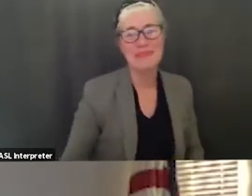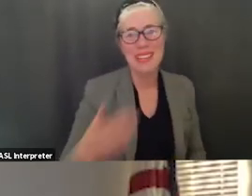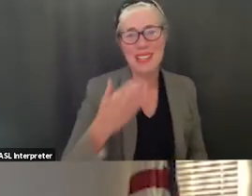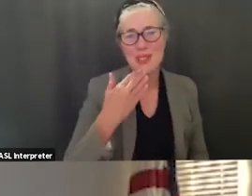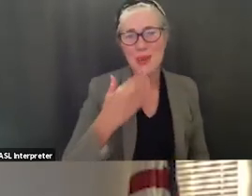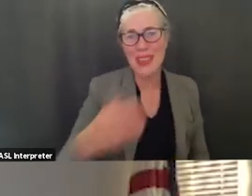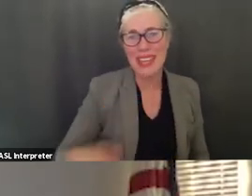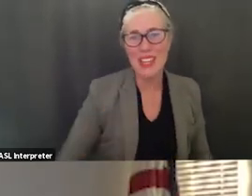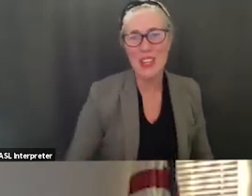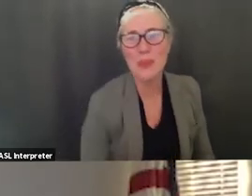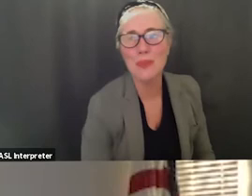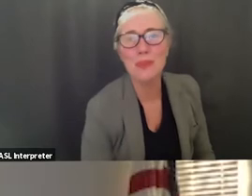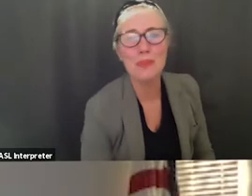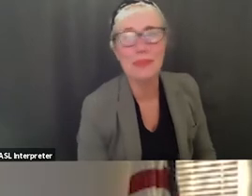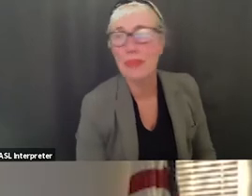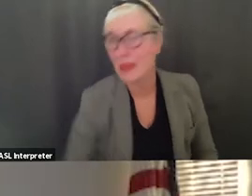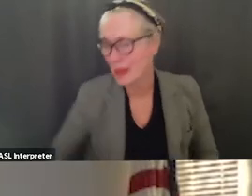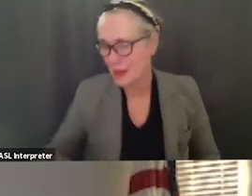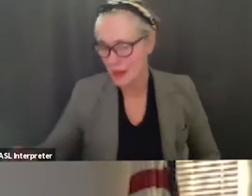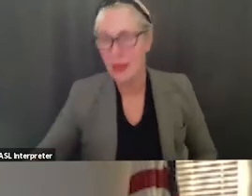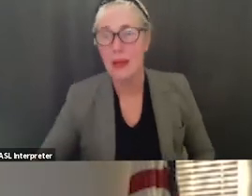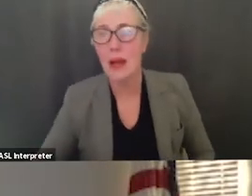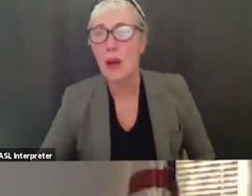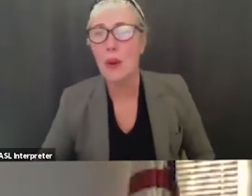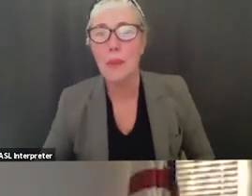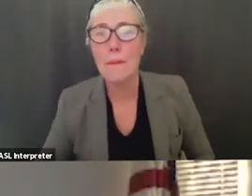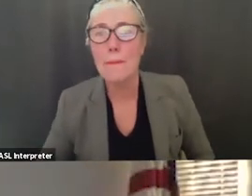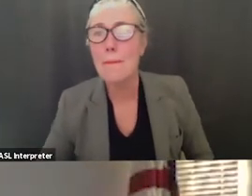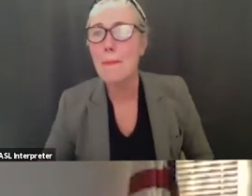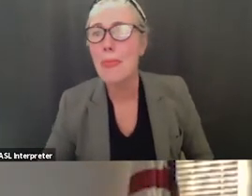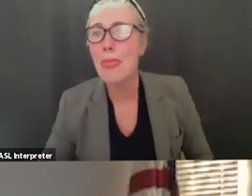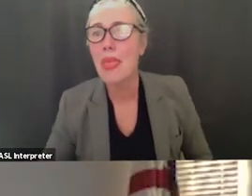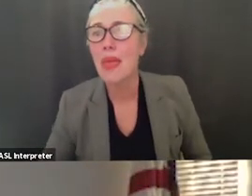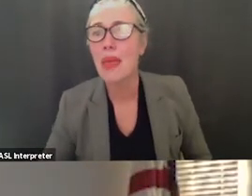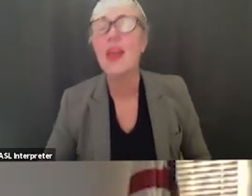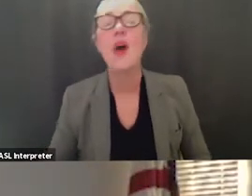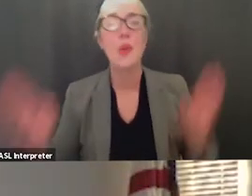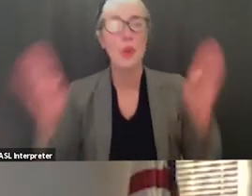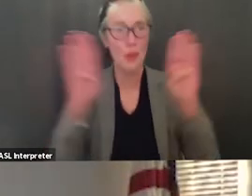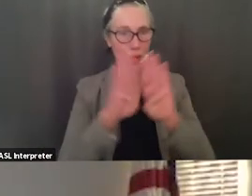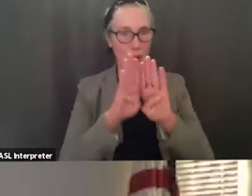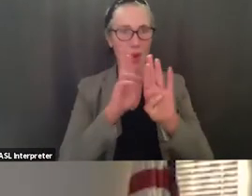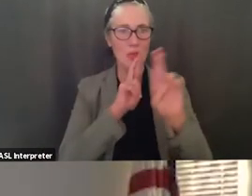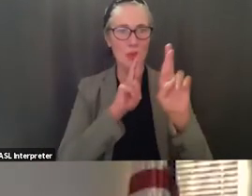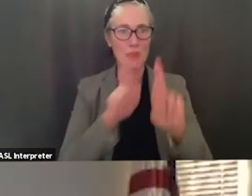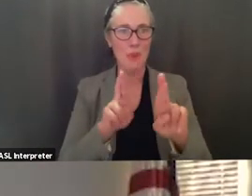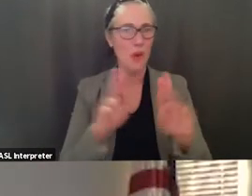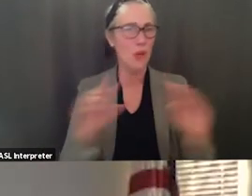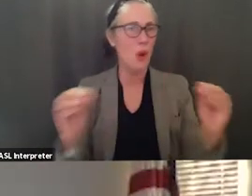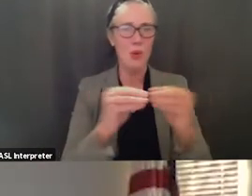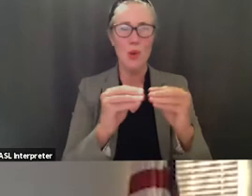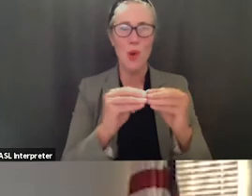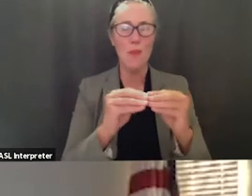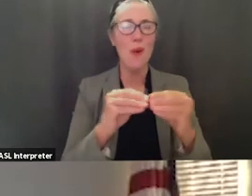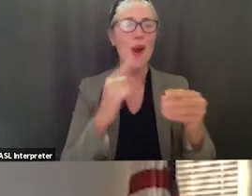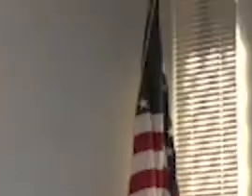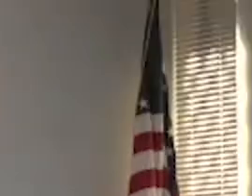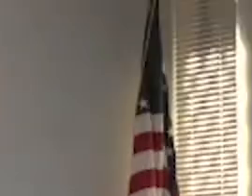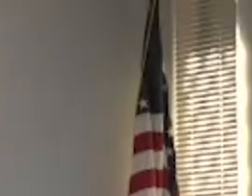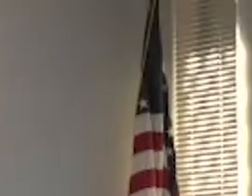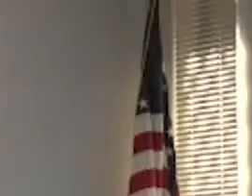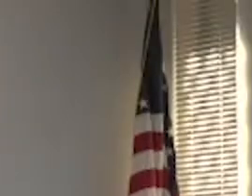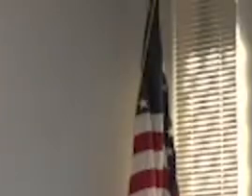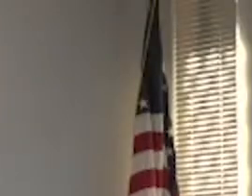and um with that i think we will close this report there are no further questions or comments and so thank you very much